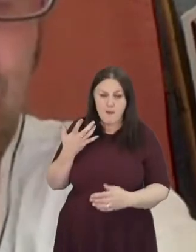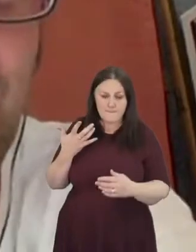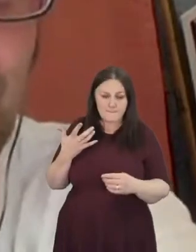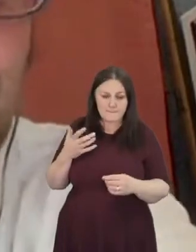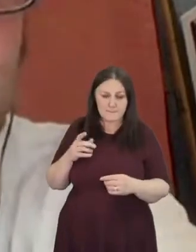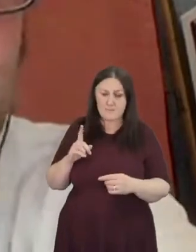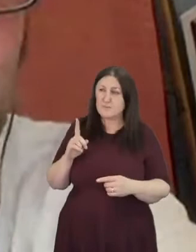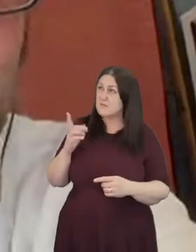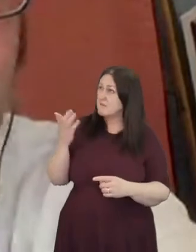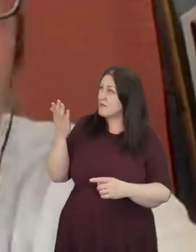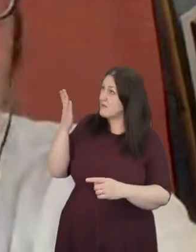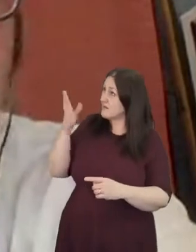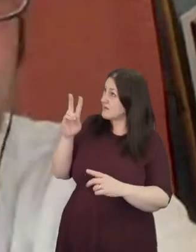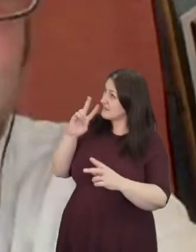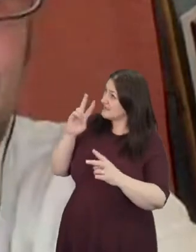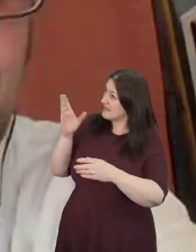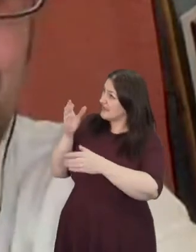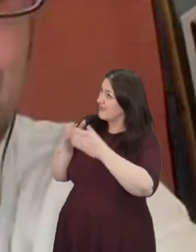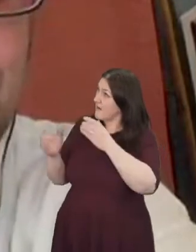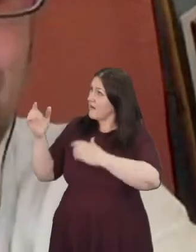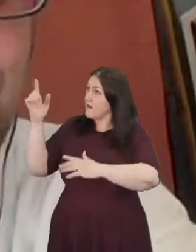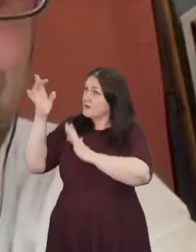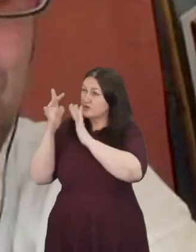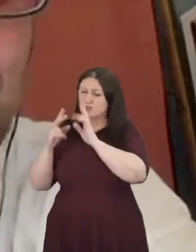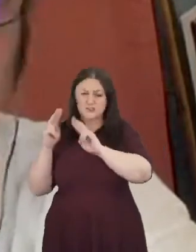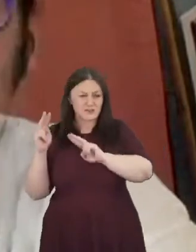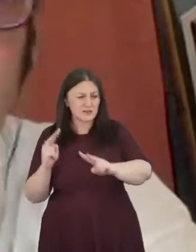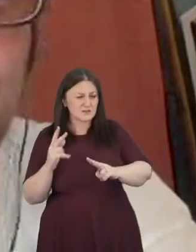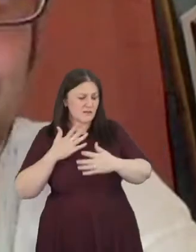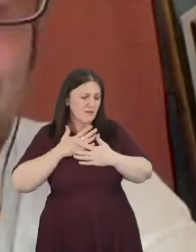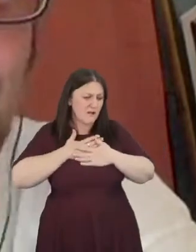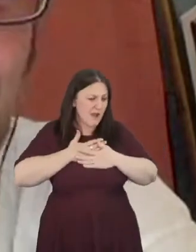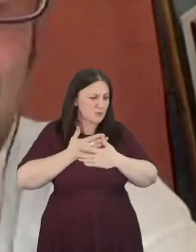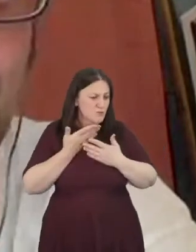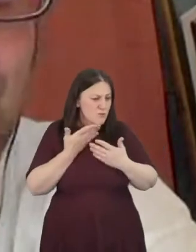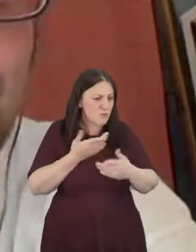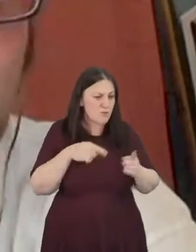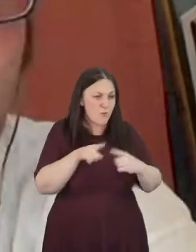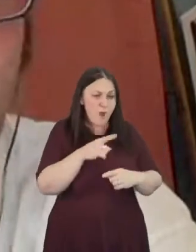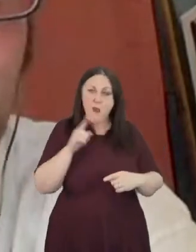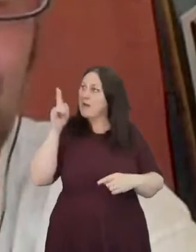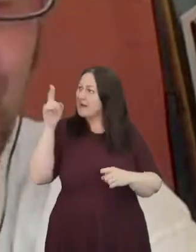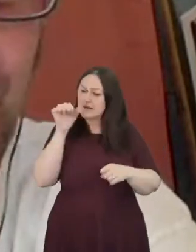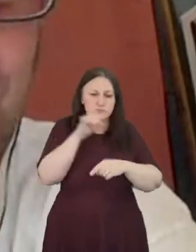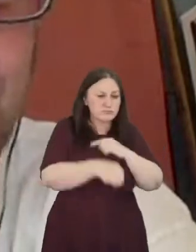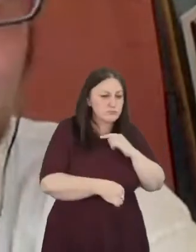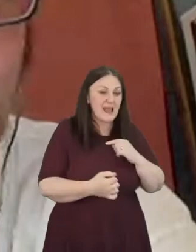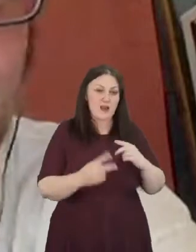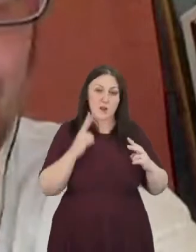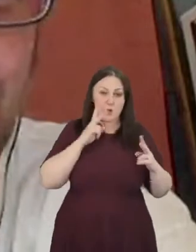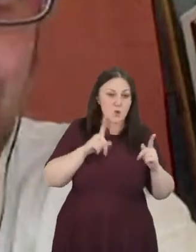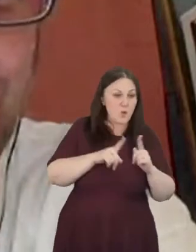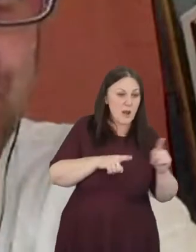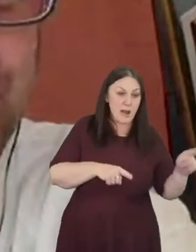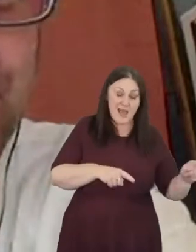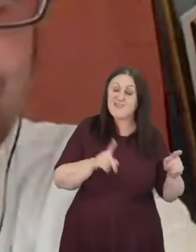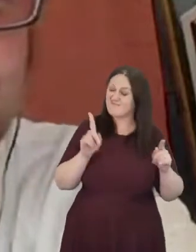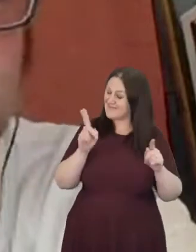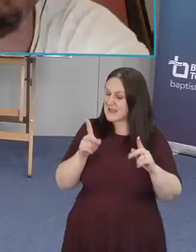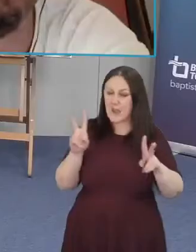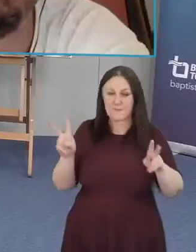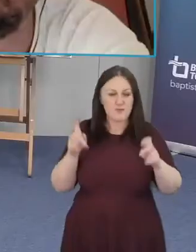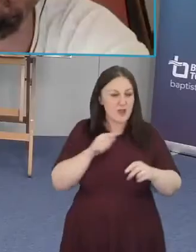endured and triumphed over and that that allows me to know that death may look like it's winning on good friday but sunday's coming